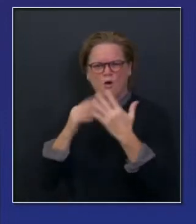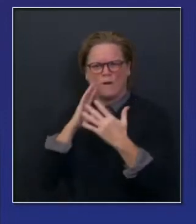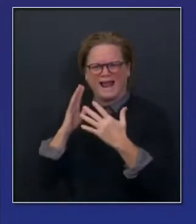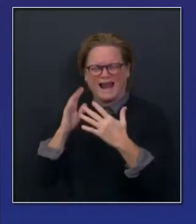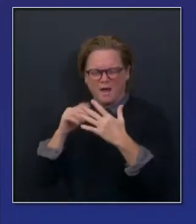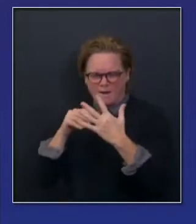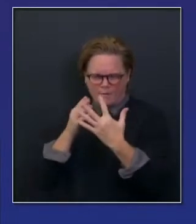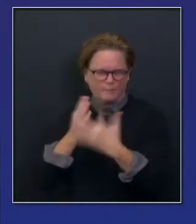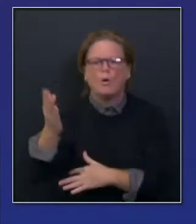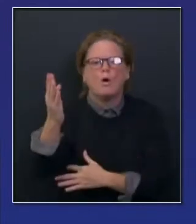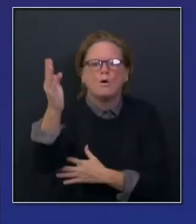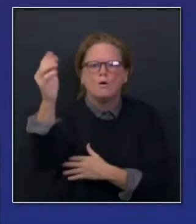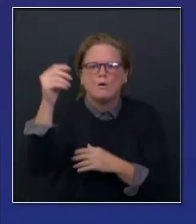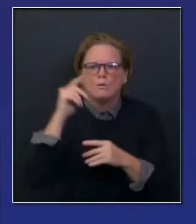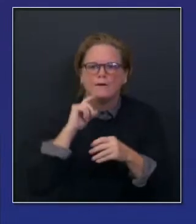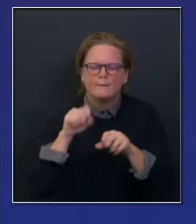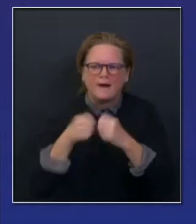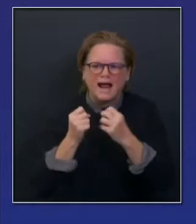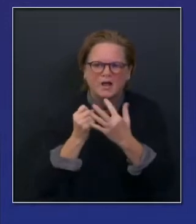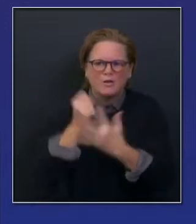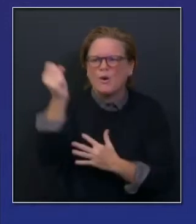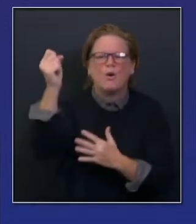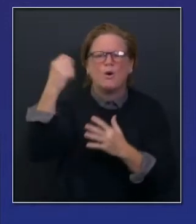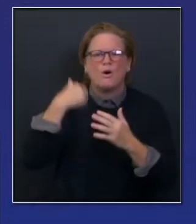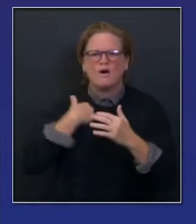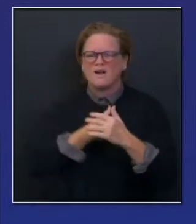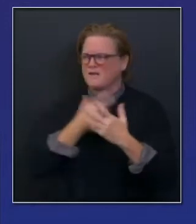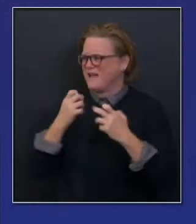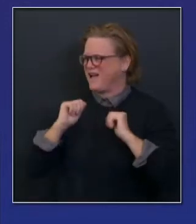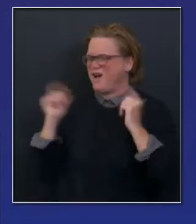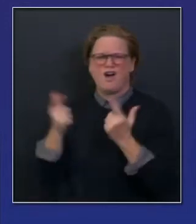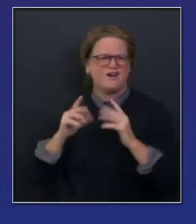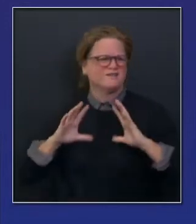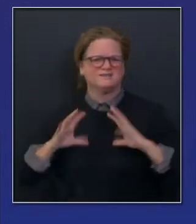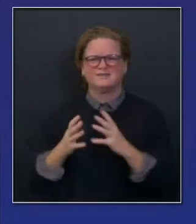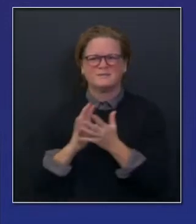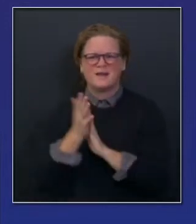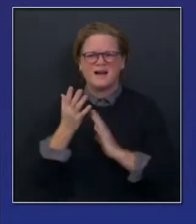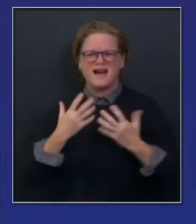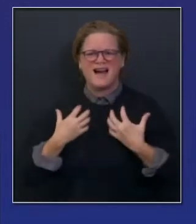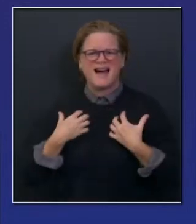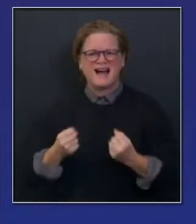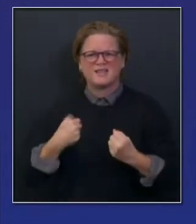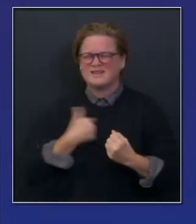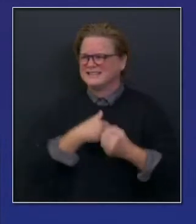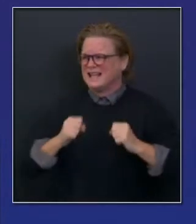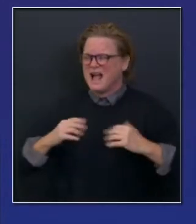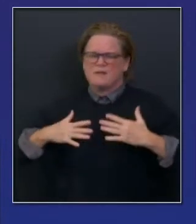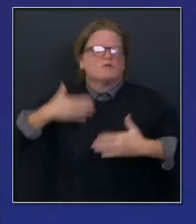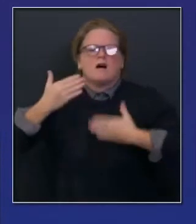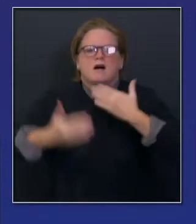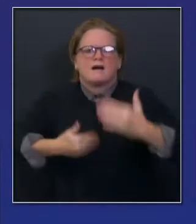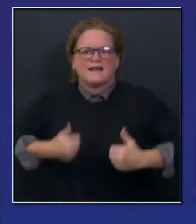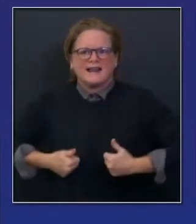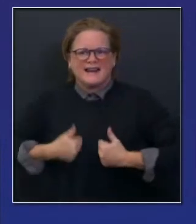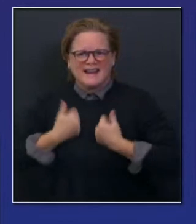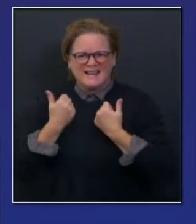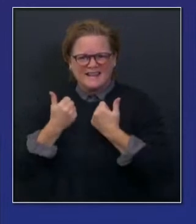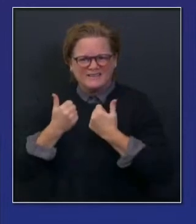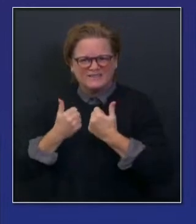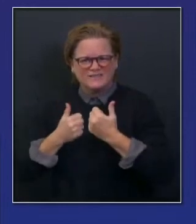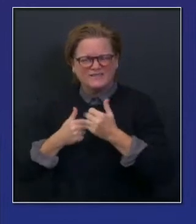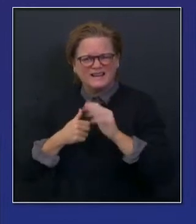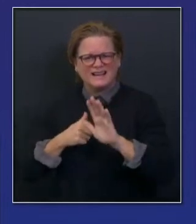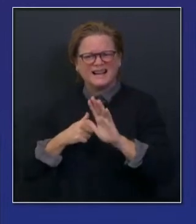stronger than ever. I just want to come out of it healthier than ever. I want you to be there to experience the resurgence, this recovery.